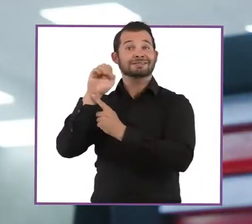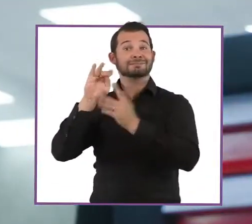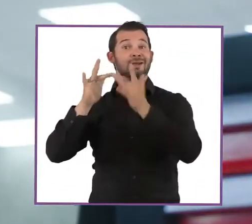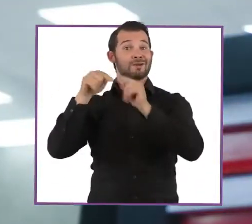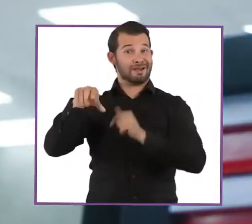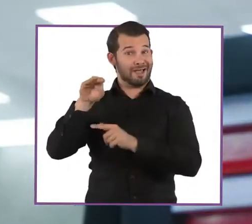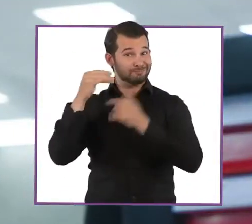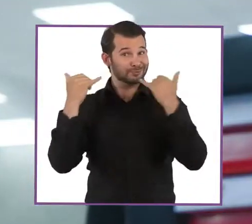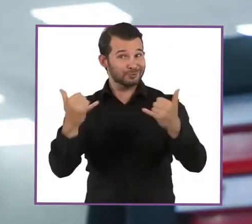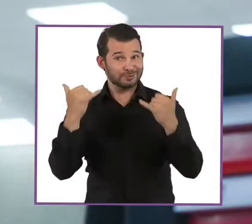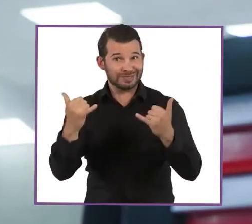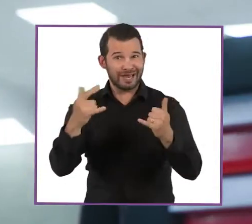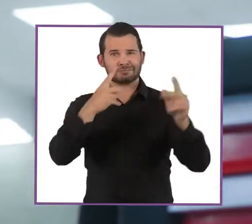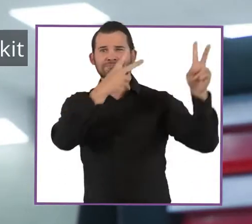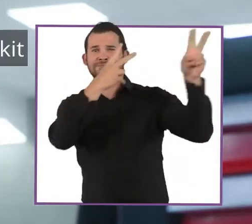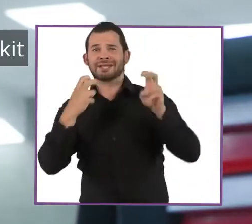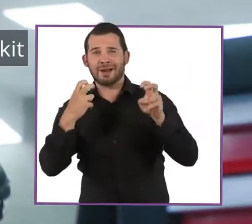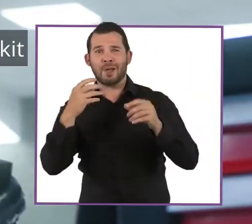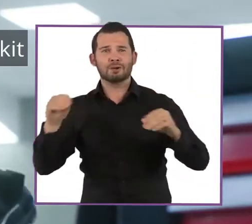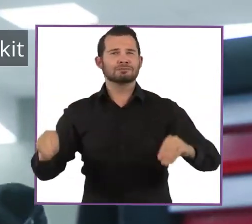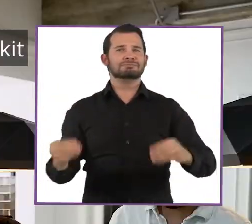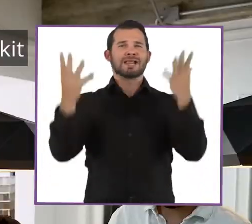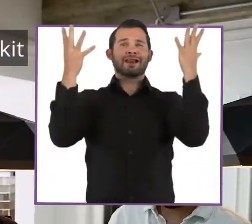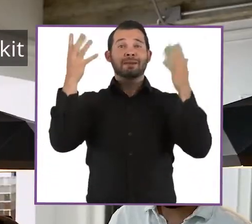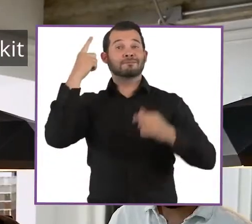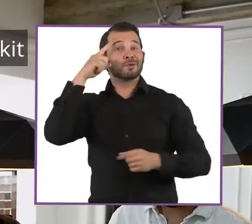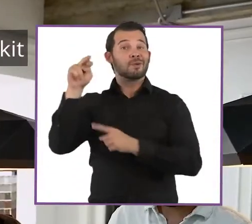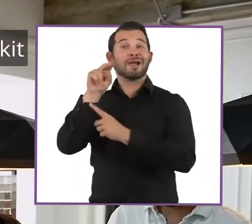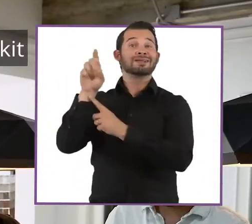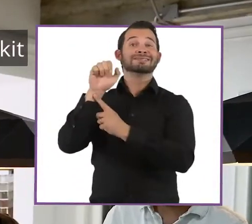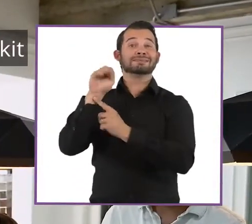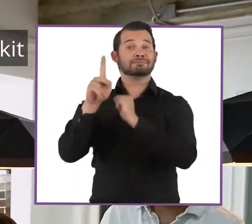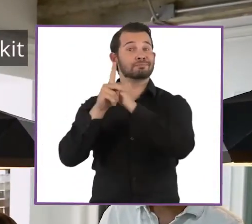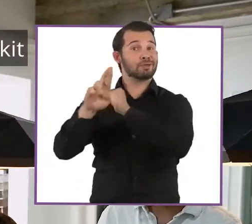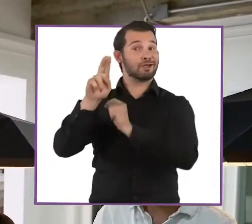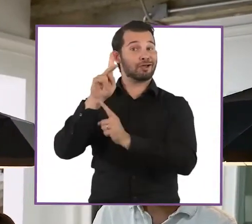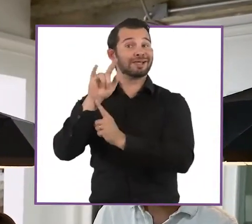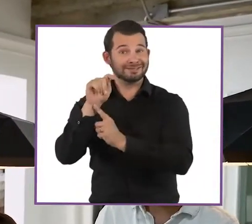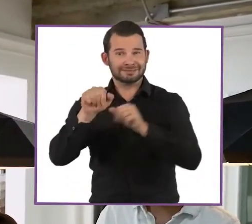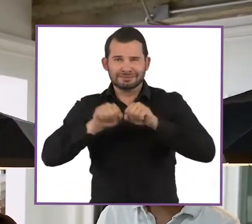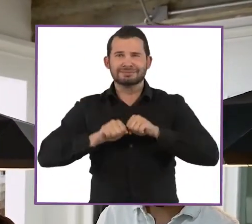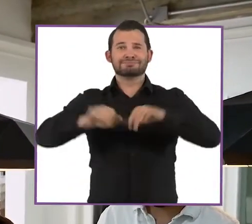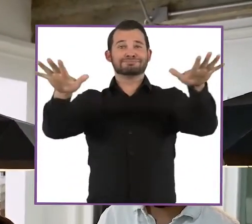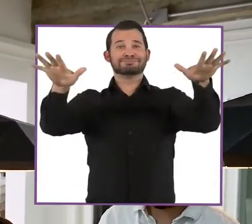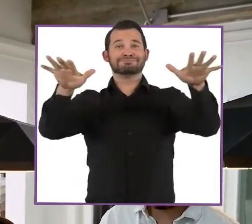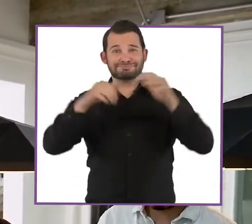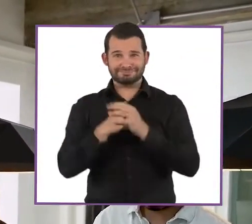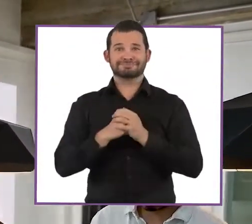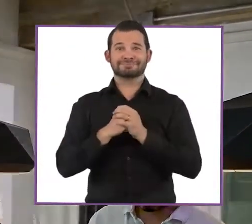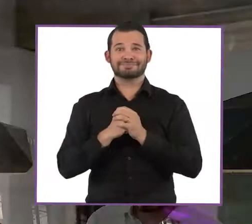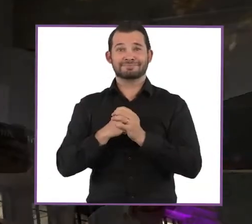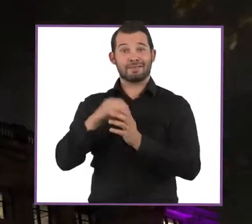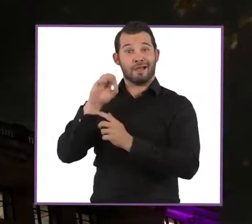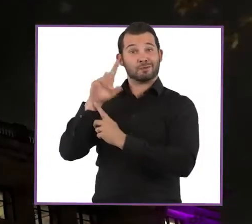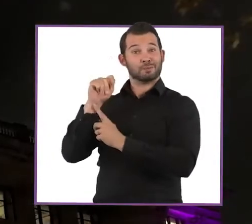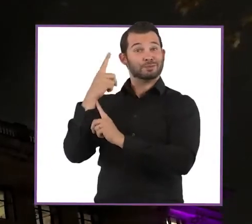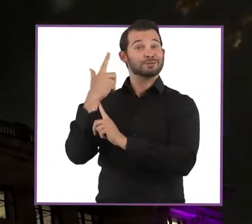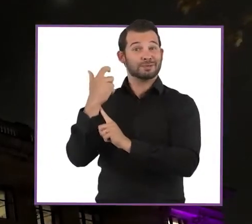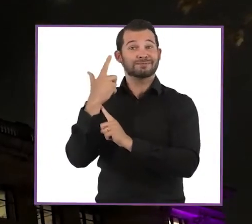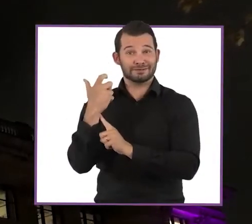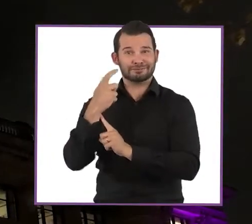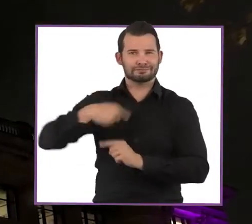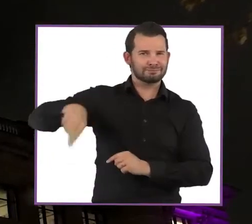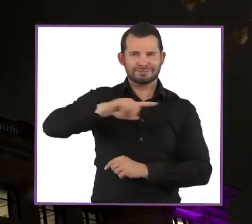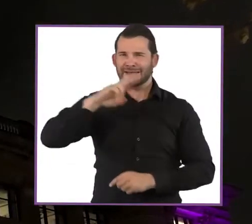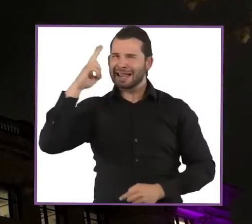.com today download the lighted up for ending pr kit and spread the word on october